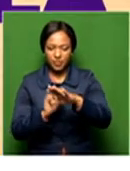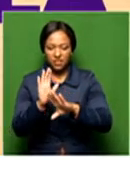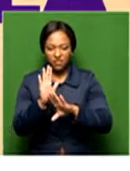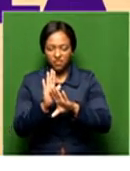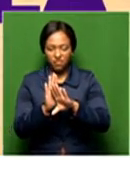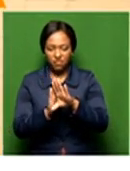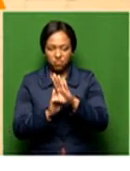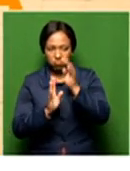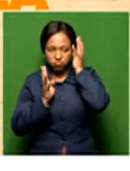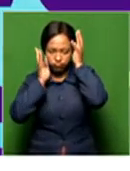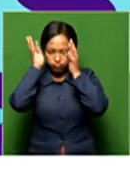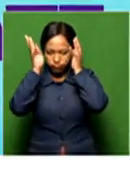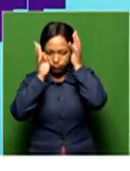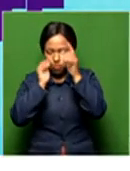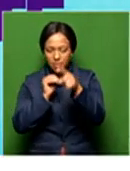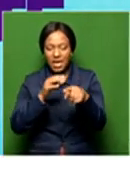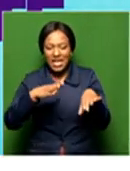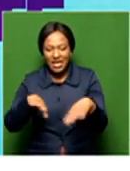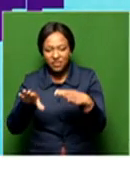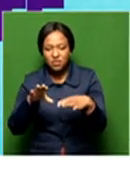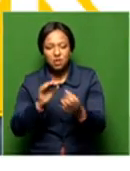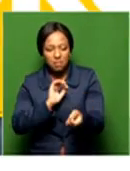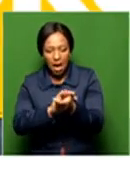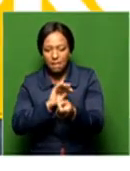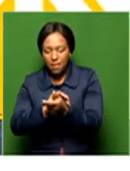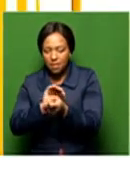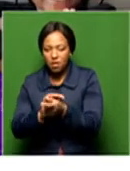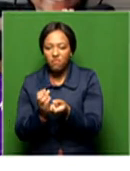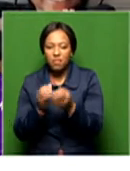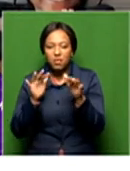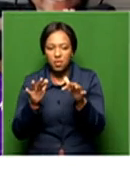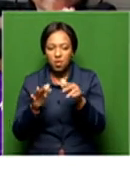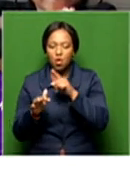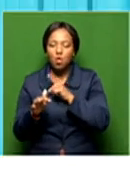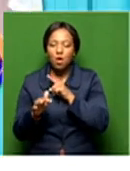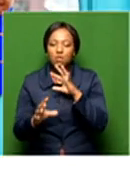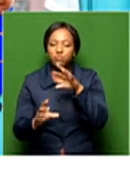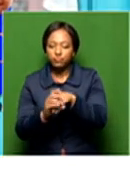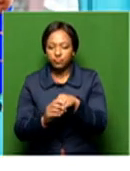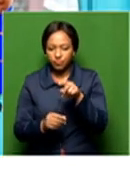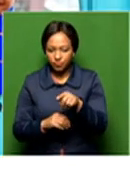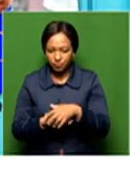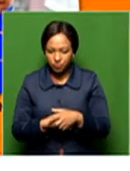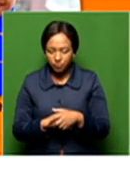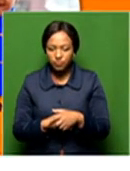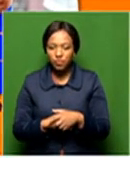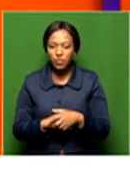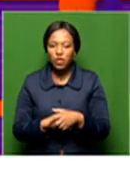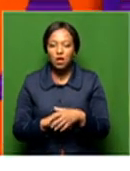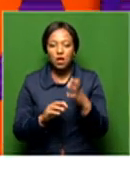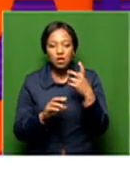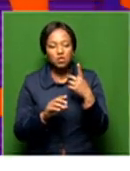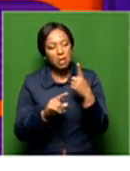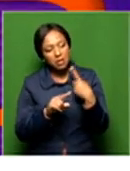recreational activities that are taking place for people to do themselves. So you could be there to go